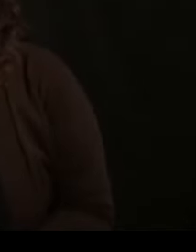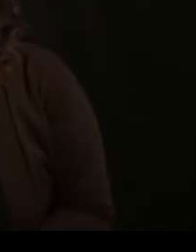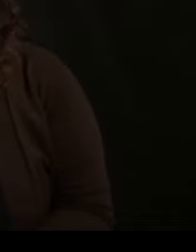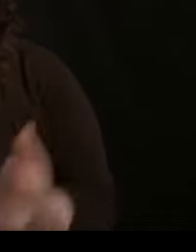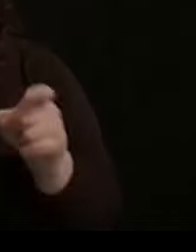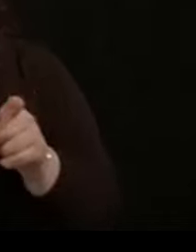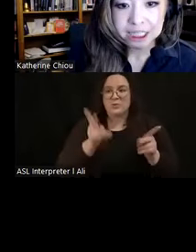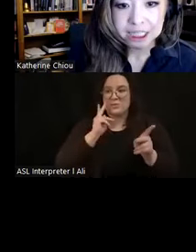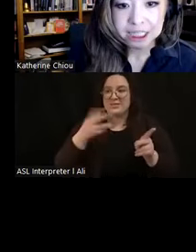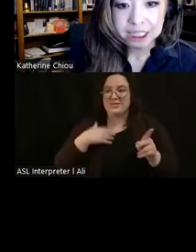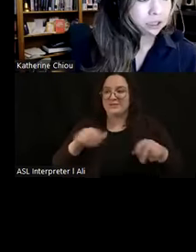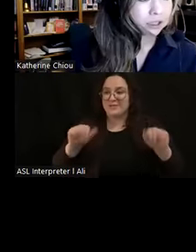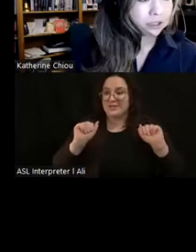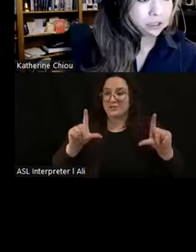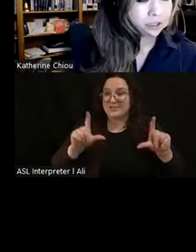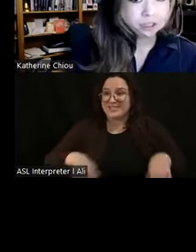my screen.